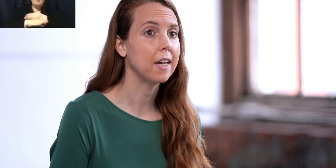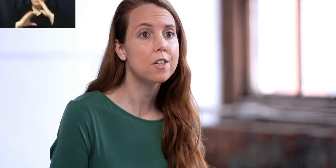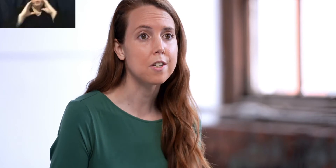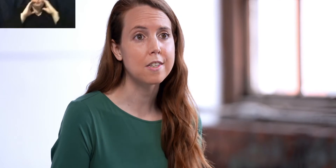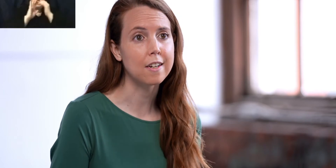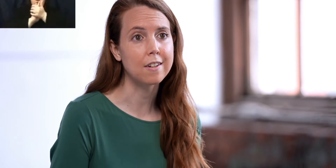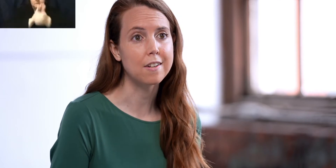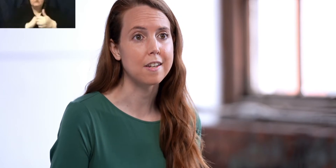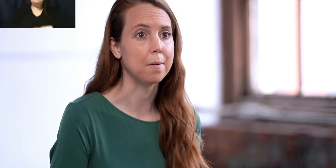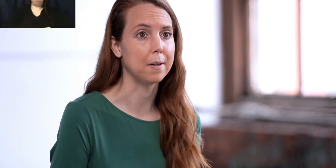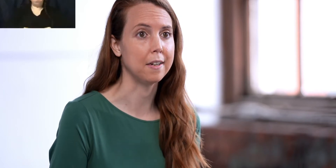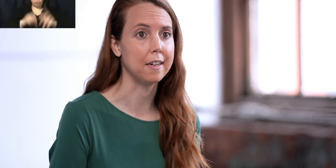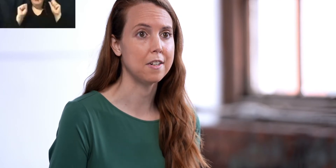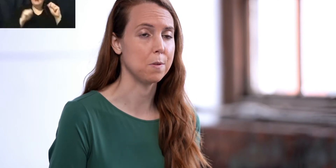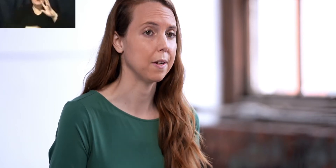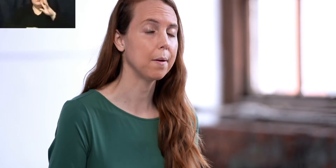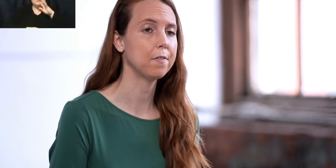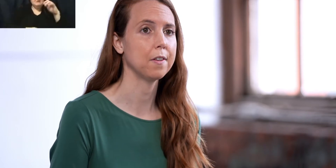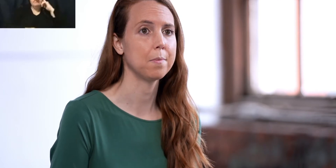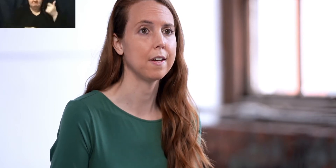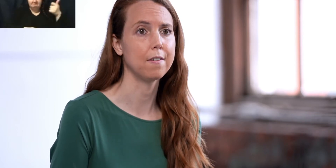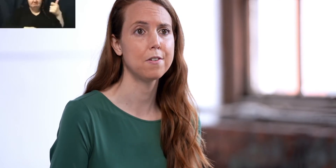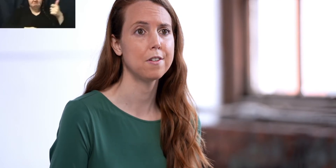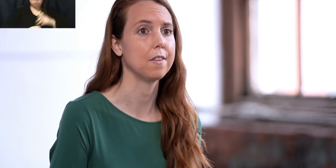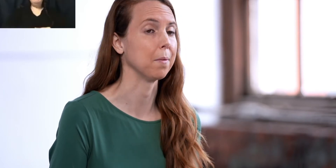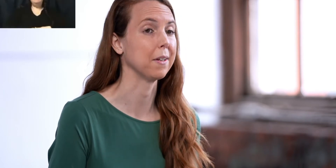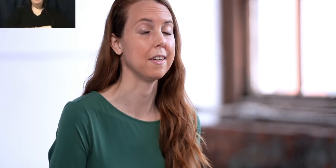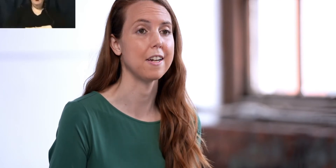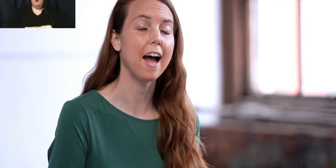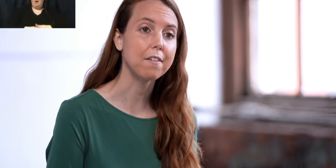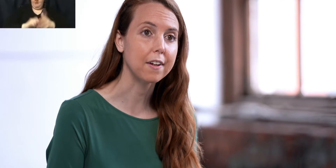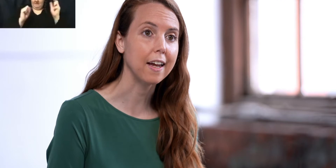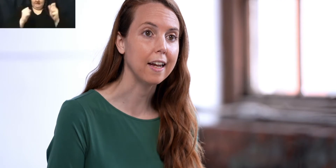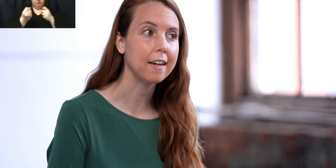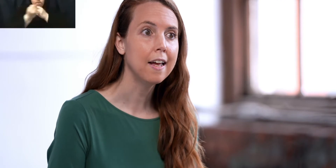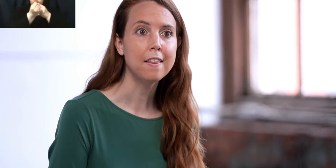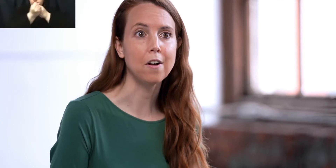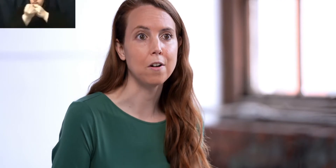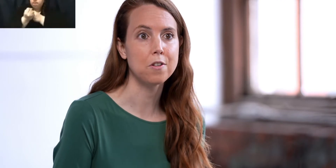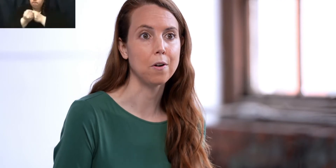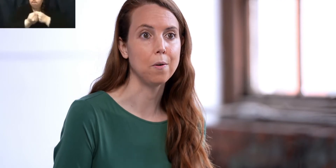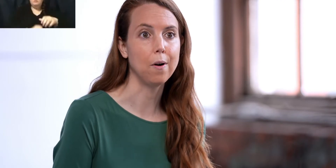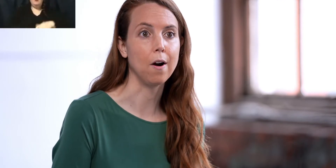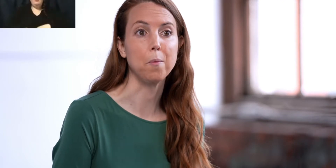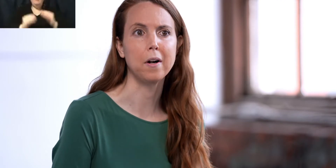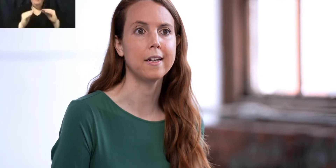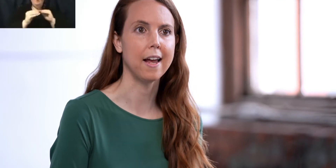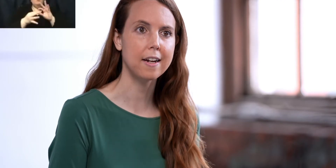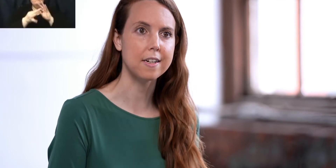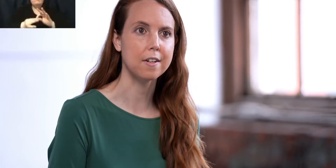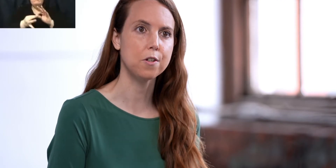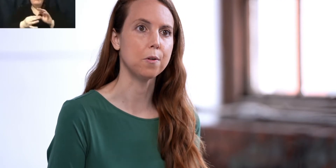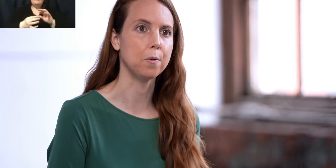communication skills and ability to speak up for themselves, their ability to advocate. They also are more